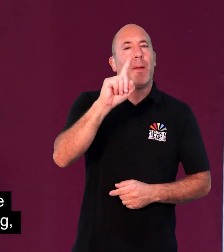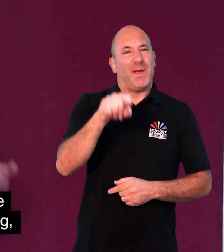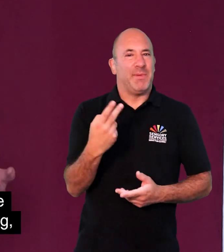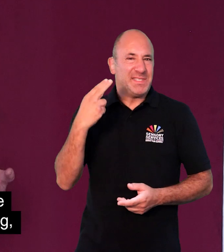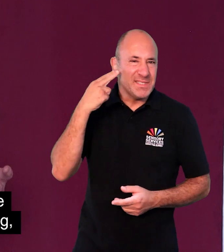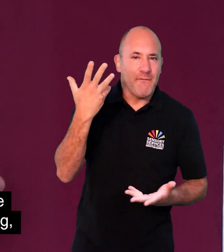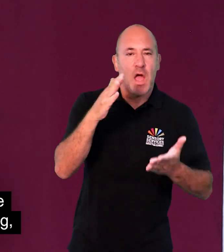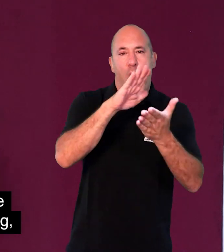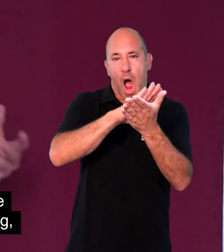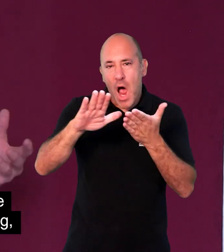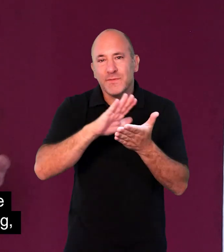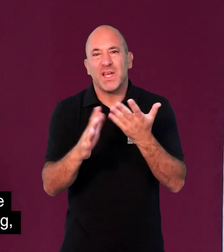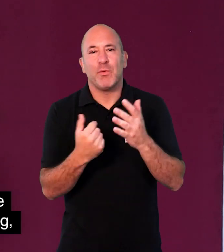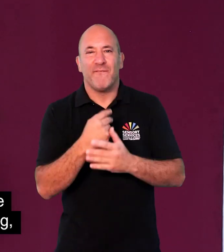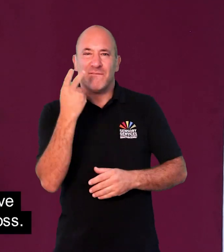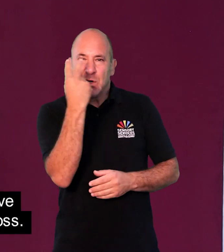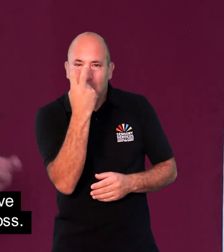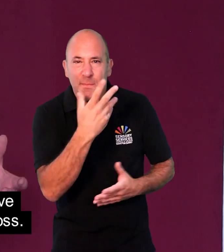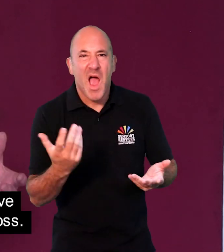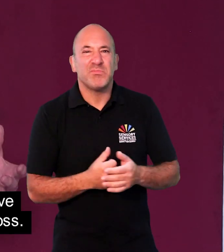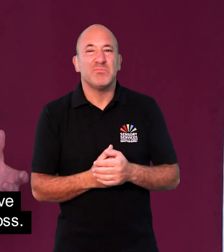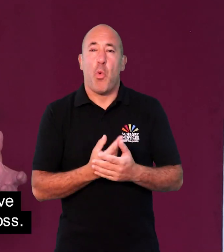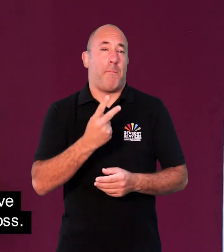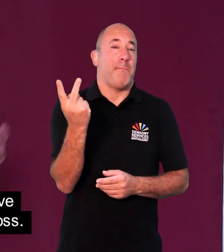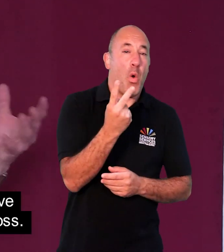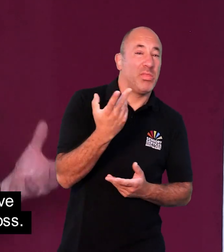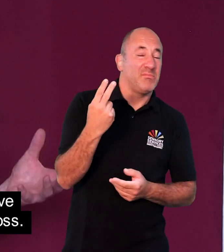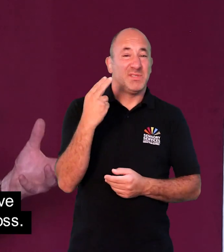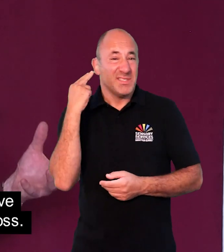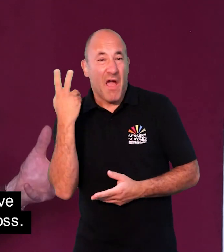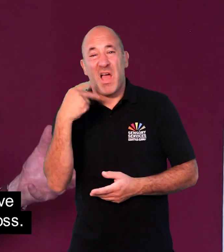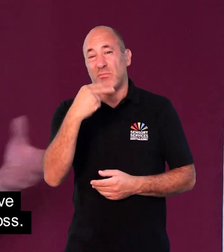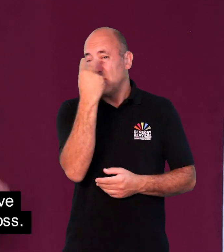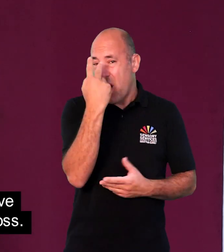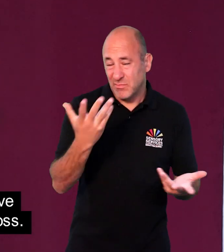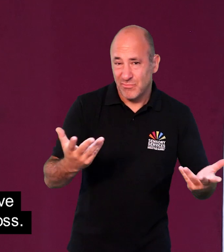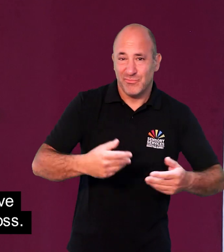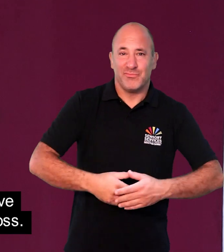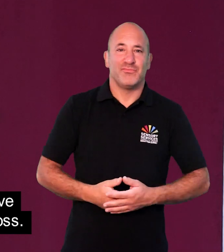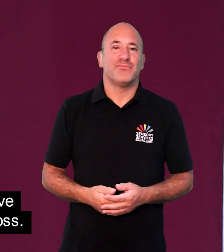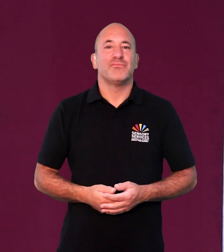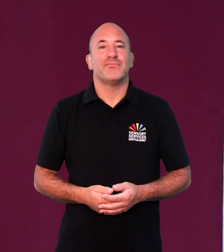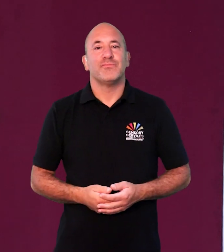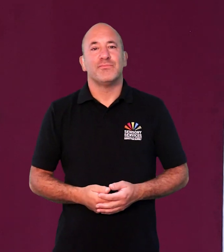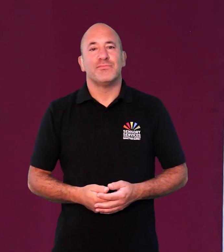people who are deaf, hard of hearing, visually impaired or have combined sight and hearing loss.